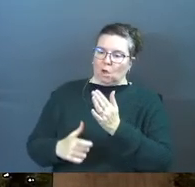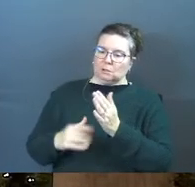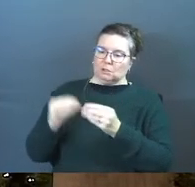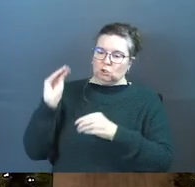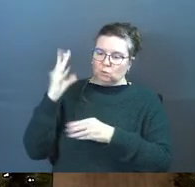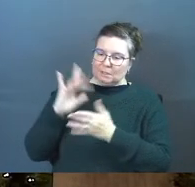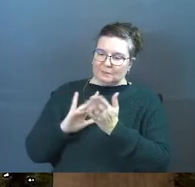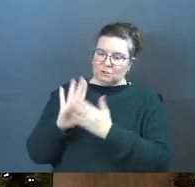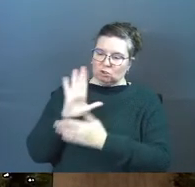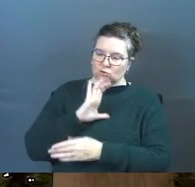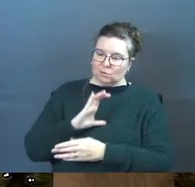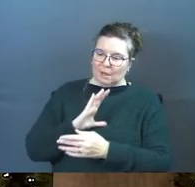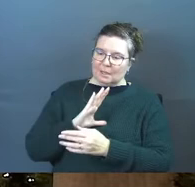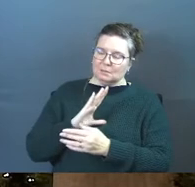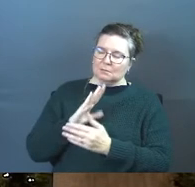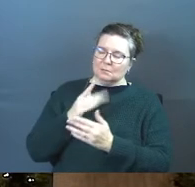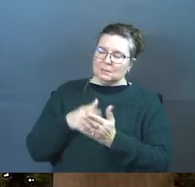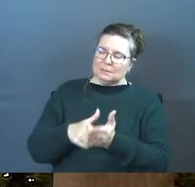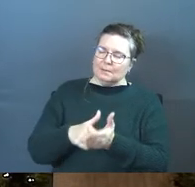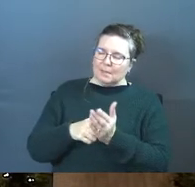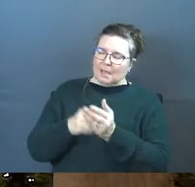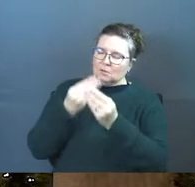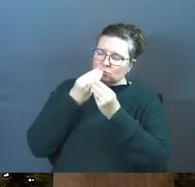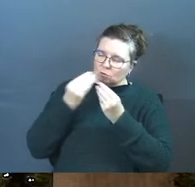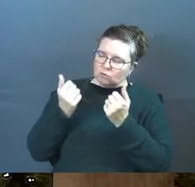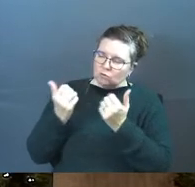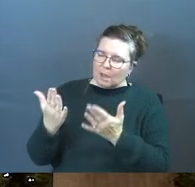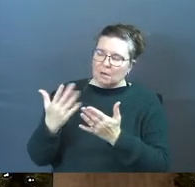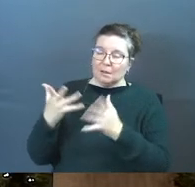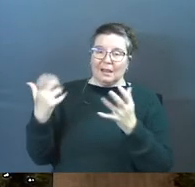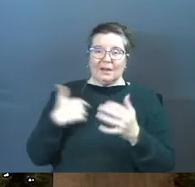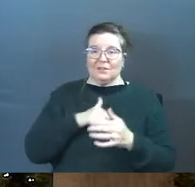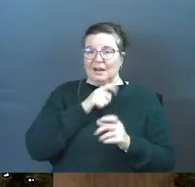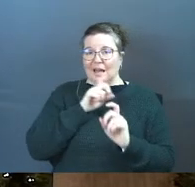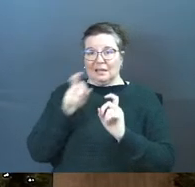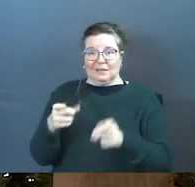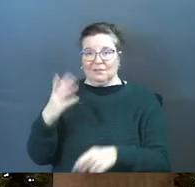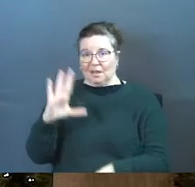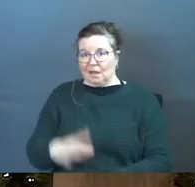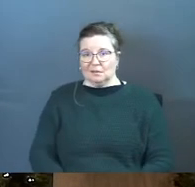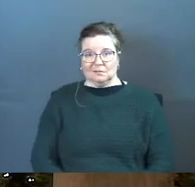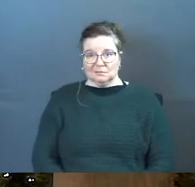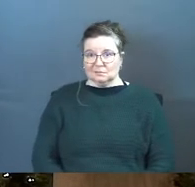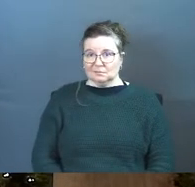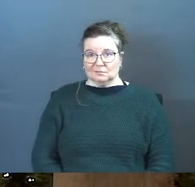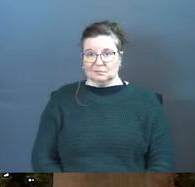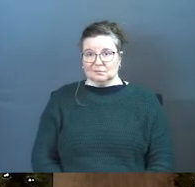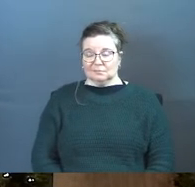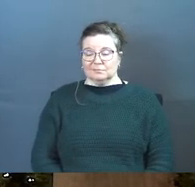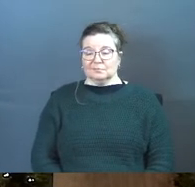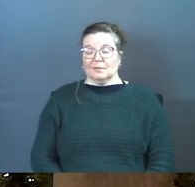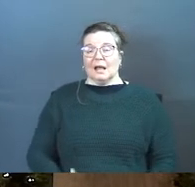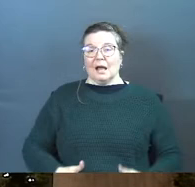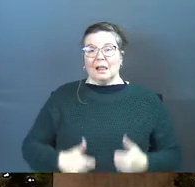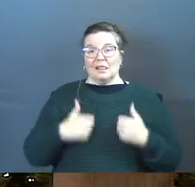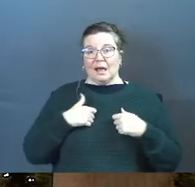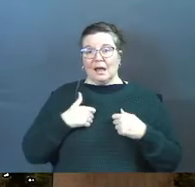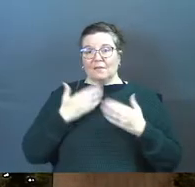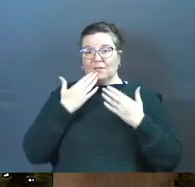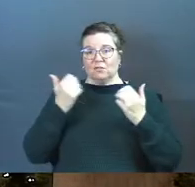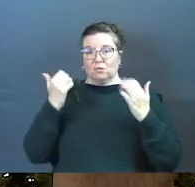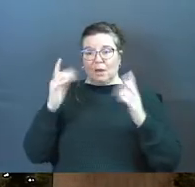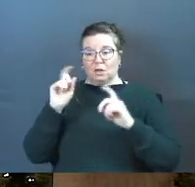of Jesus Christ demands a gratitude from us that a lot of us aren't giving God a life of gratitude